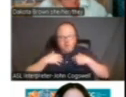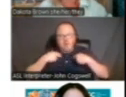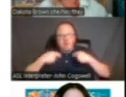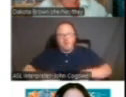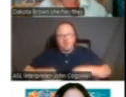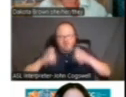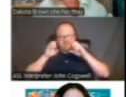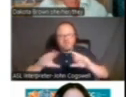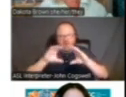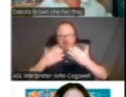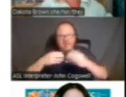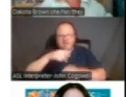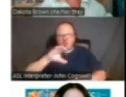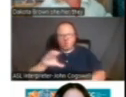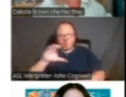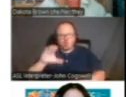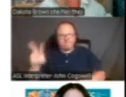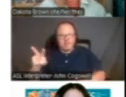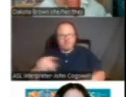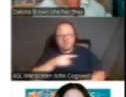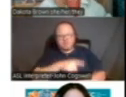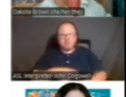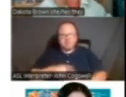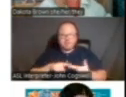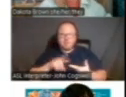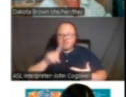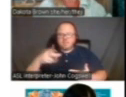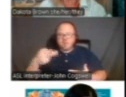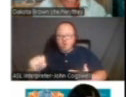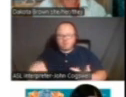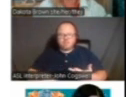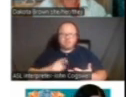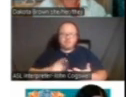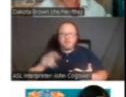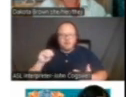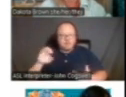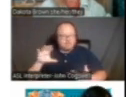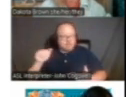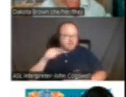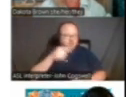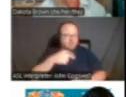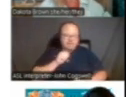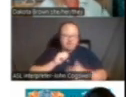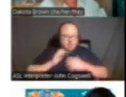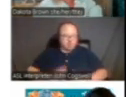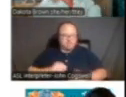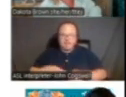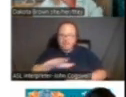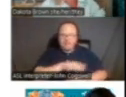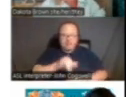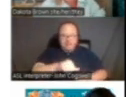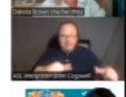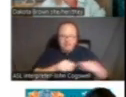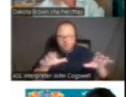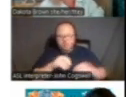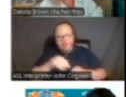in the Coachella Valley and in Desert Hot Springs and they're in Mecca. If you have a consumer in these areas, they also do